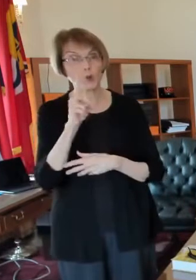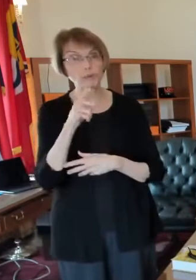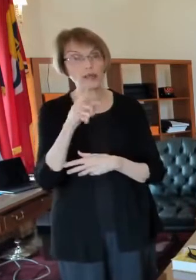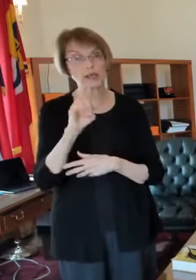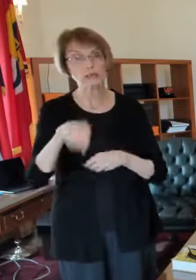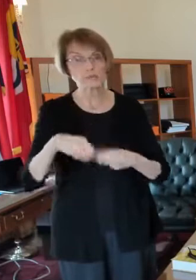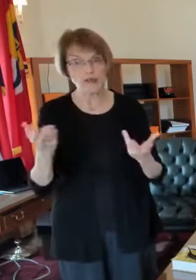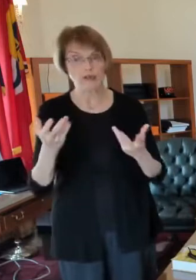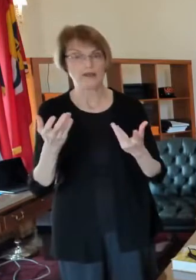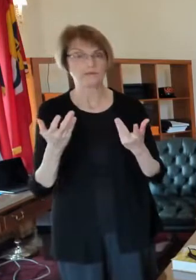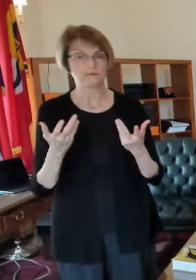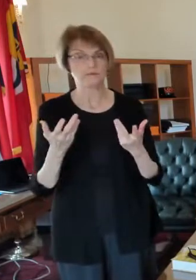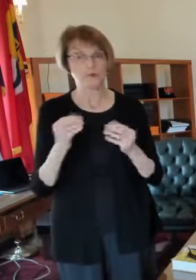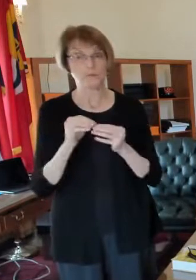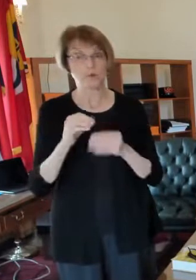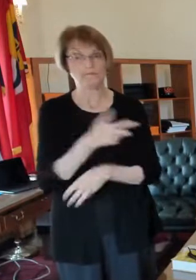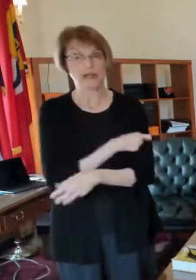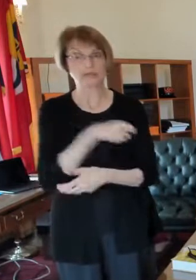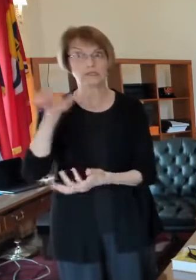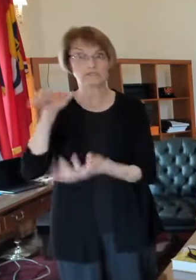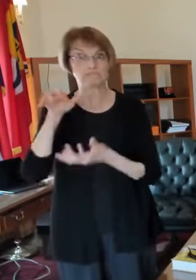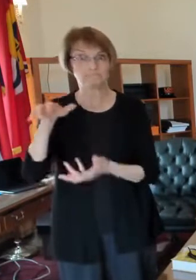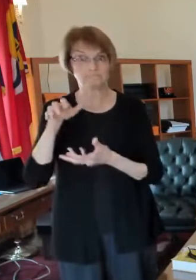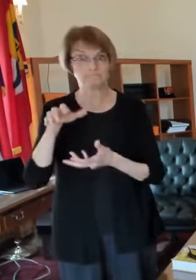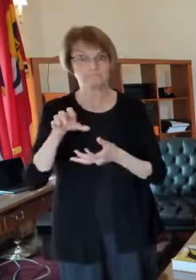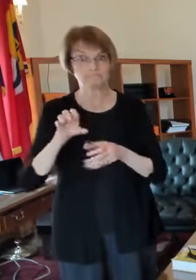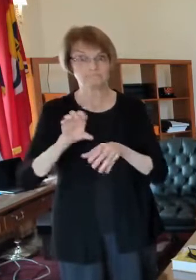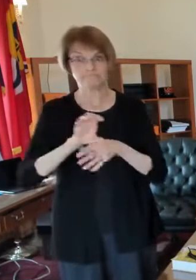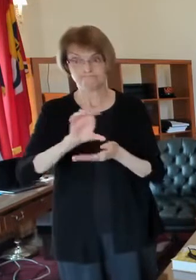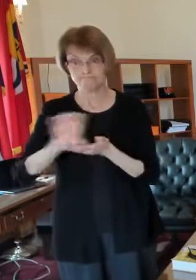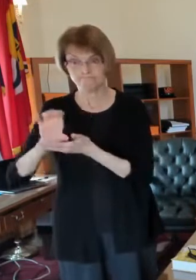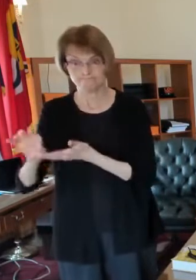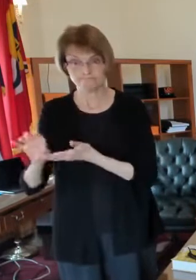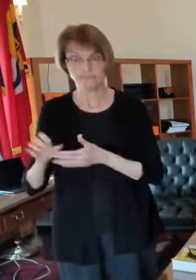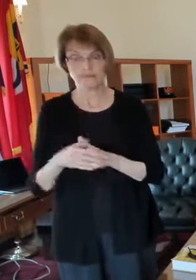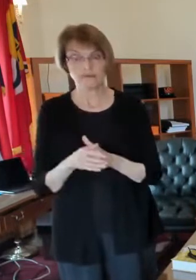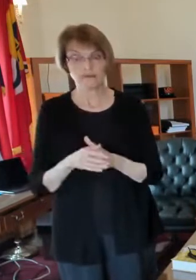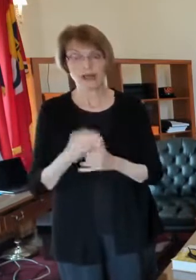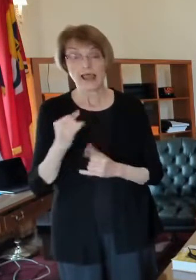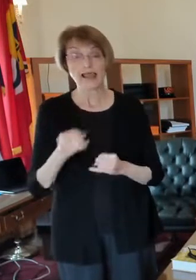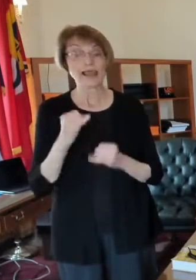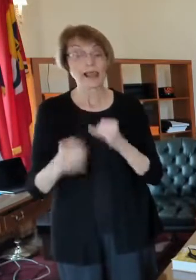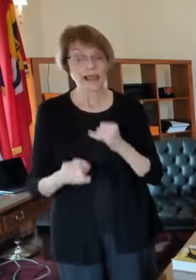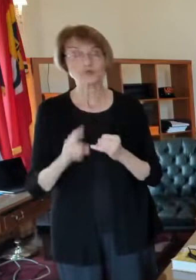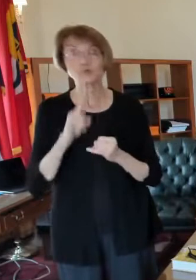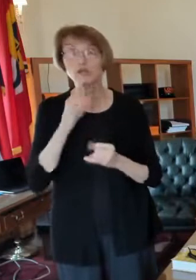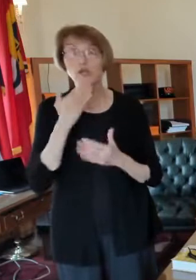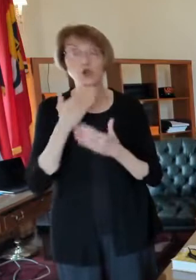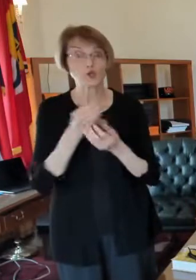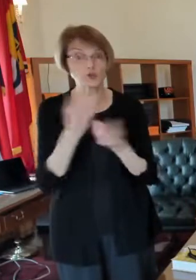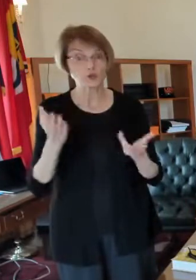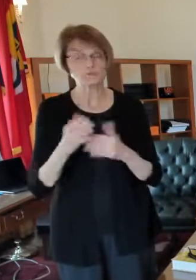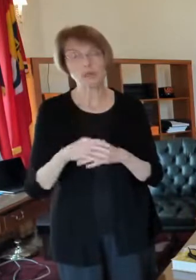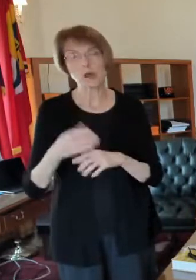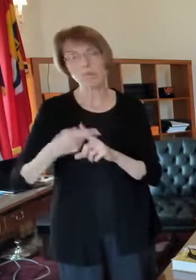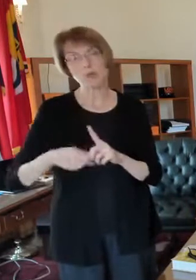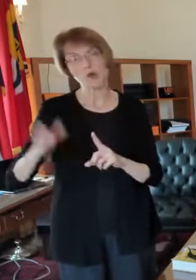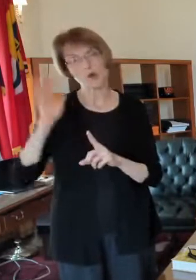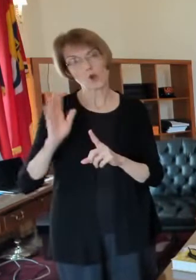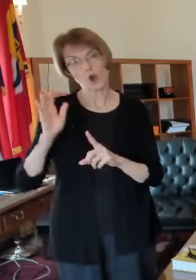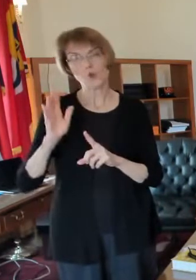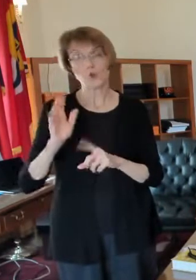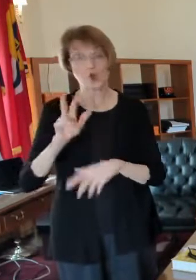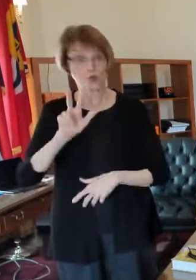and i guess the the last thing here which i think is is really good news uh a month ago let's say there were three